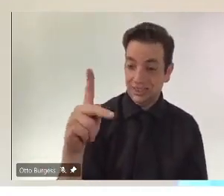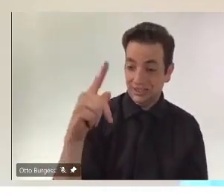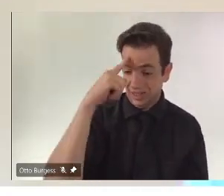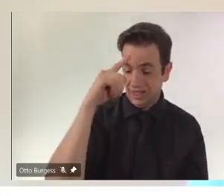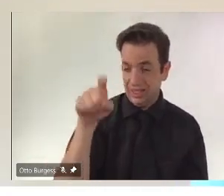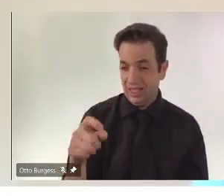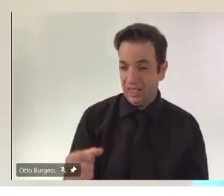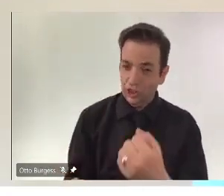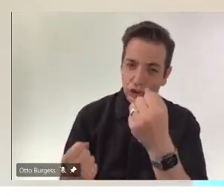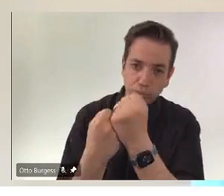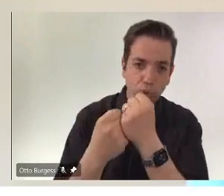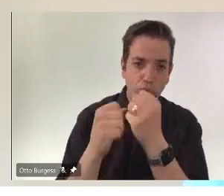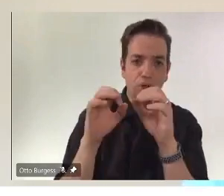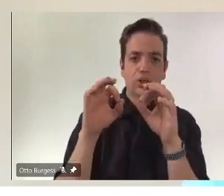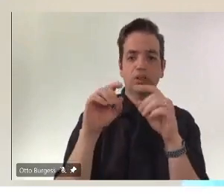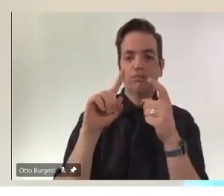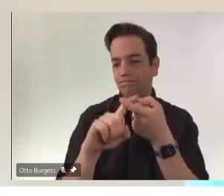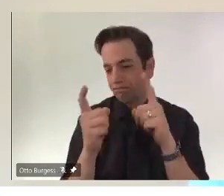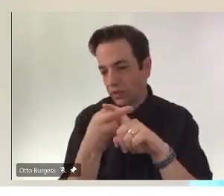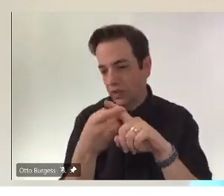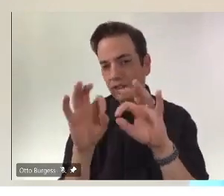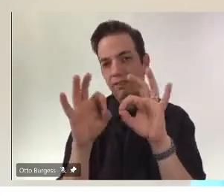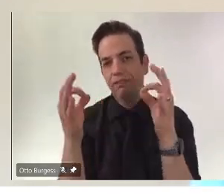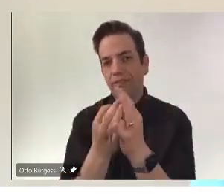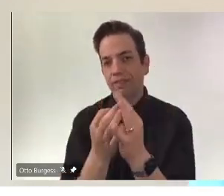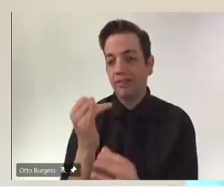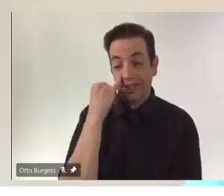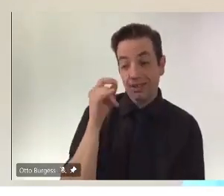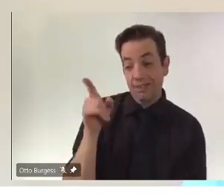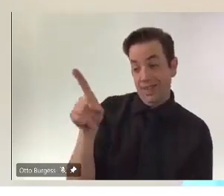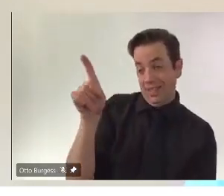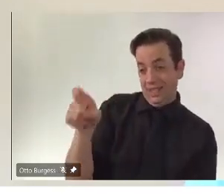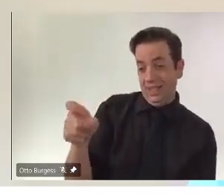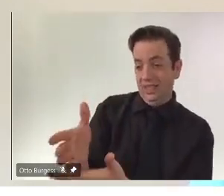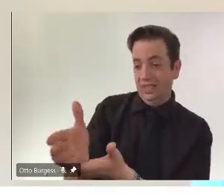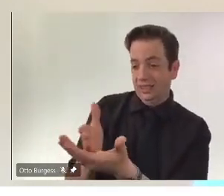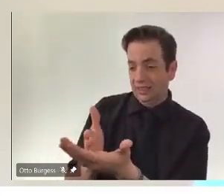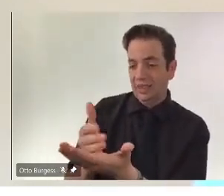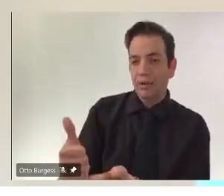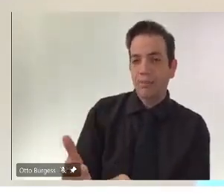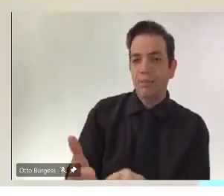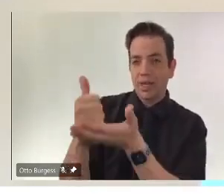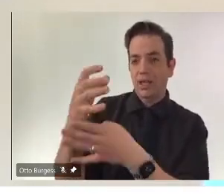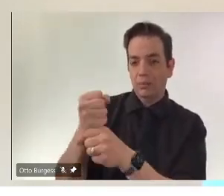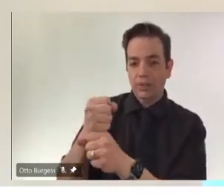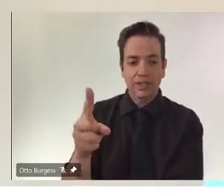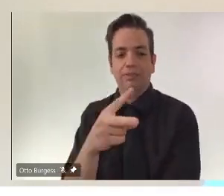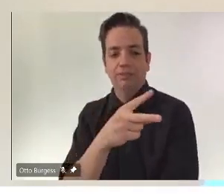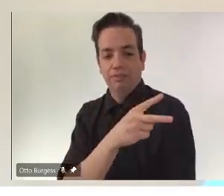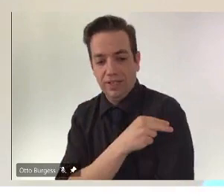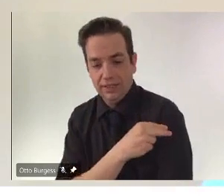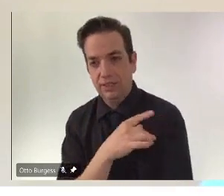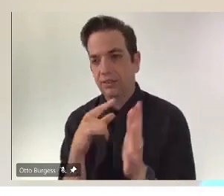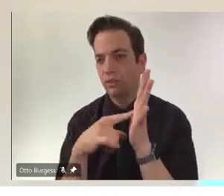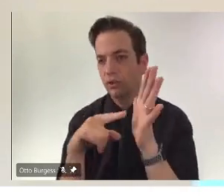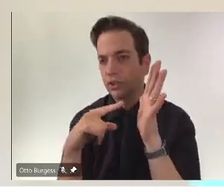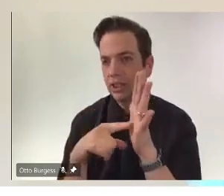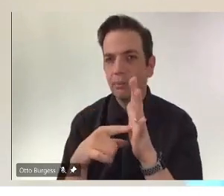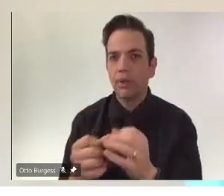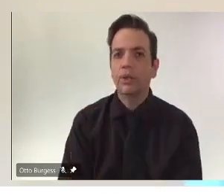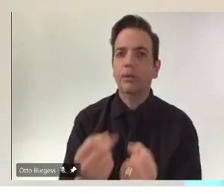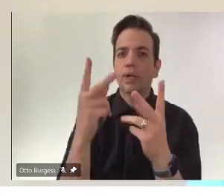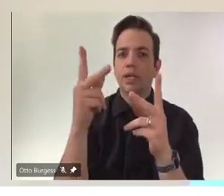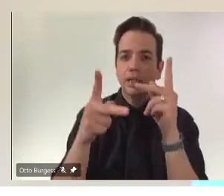if they need some assistance in getting vaccinated. For example, many people booked online for their